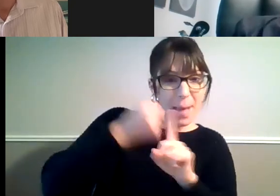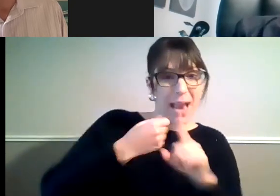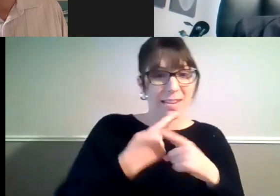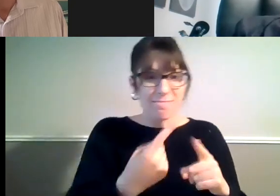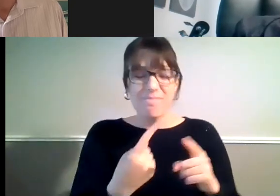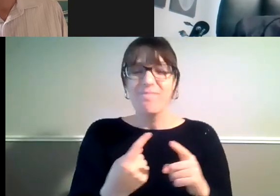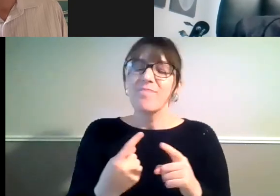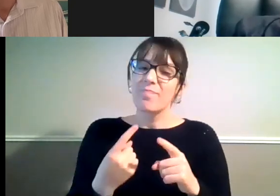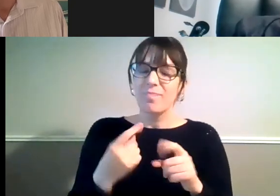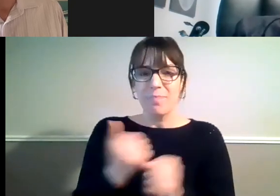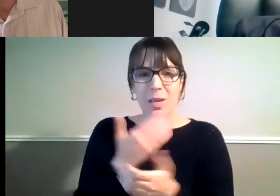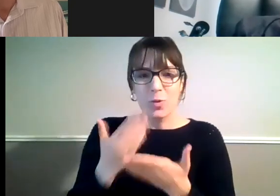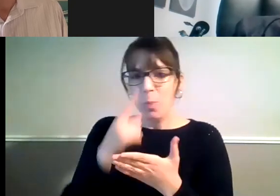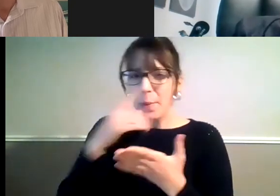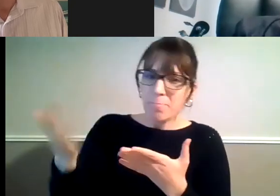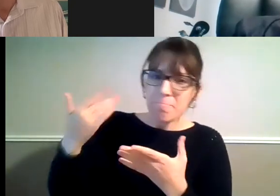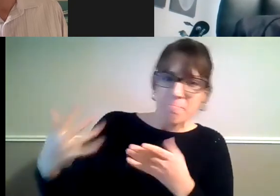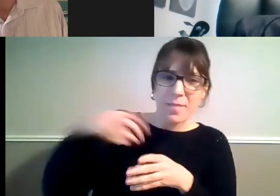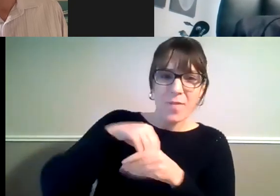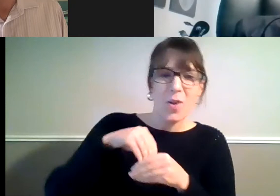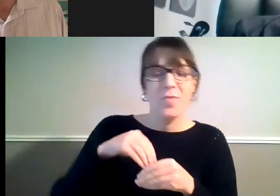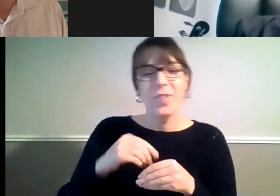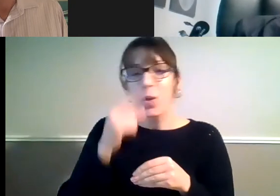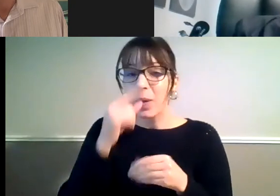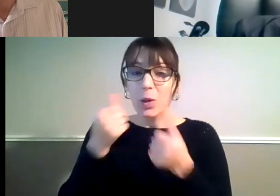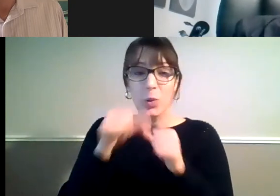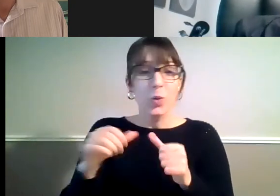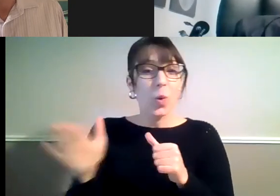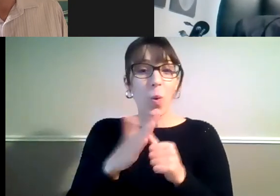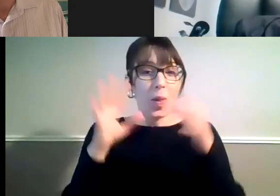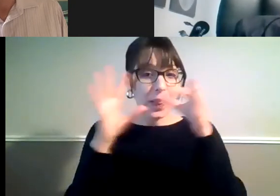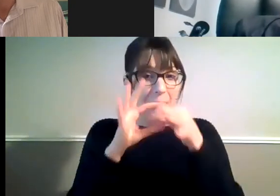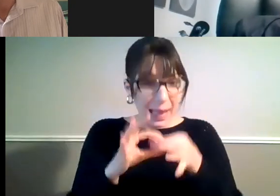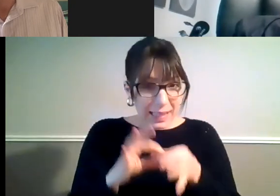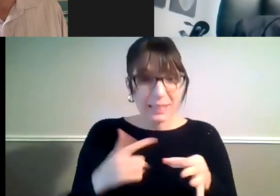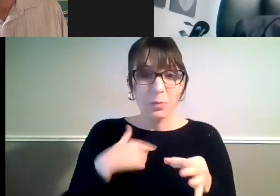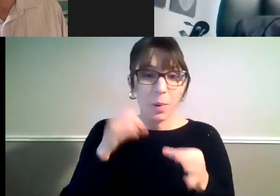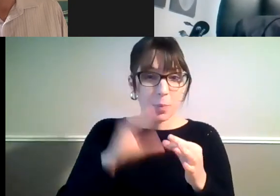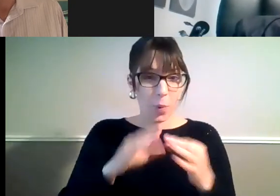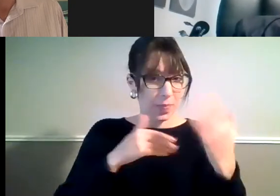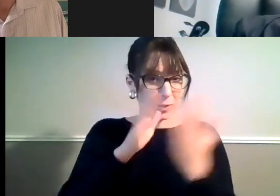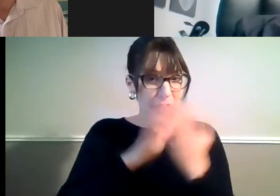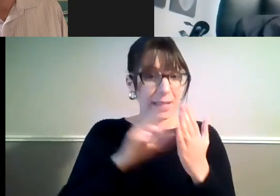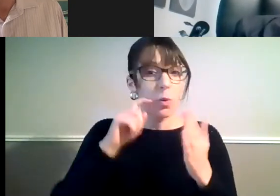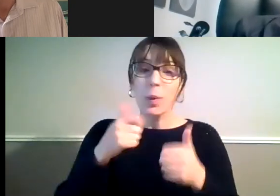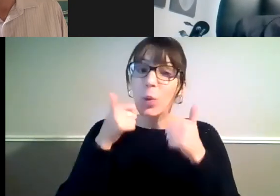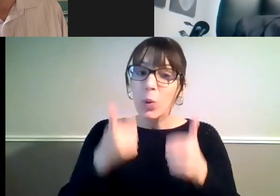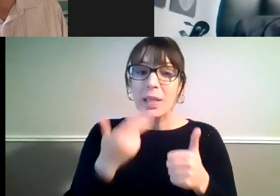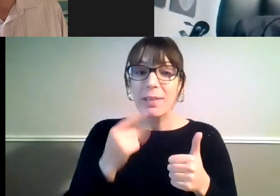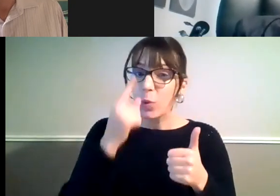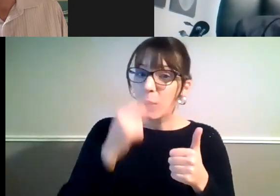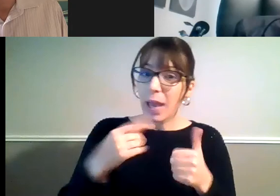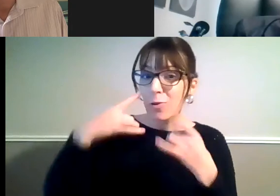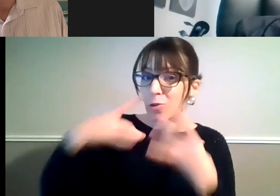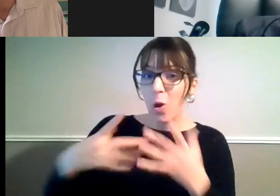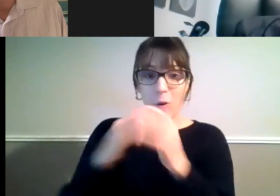to all of the campaign resources I've just referred to and it would be really great if you could share these far and wide and urge your friends, families and